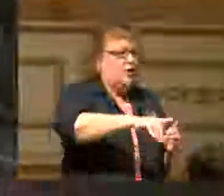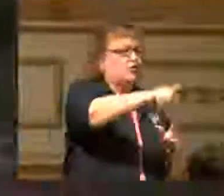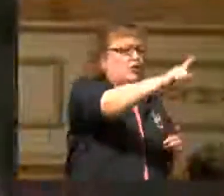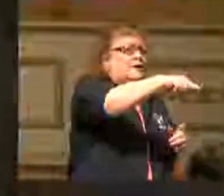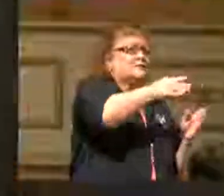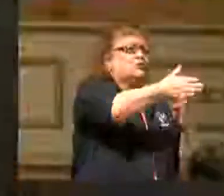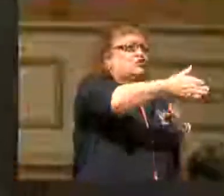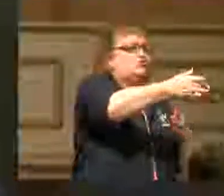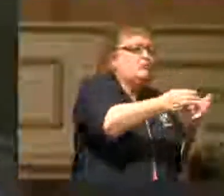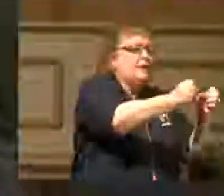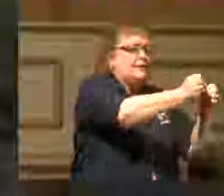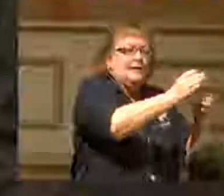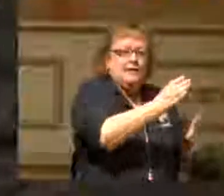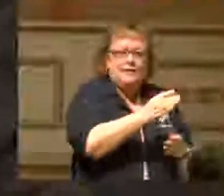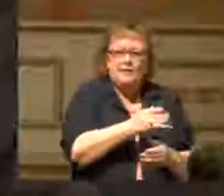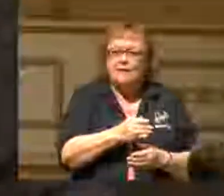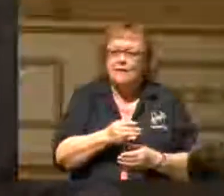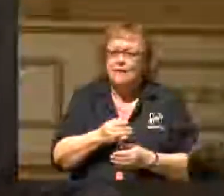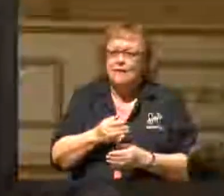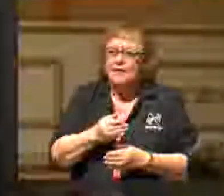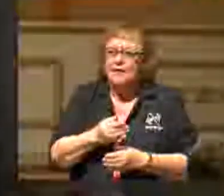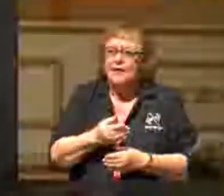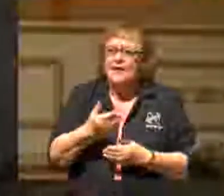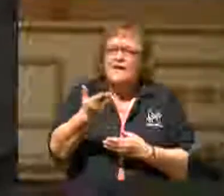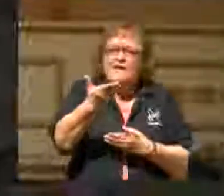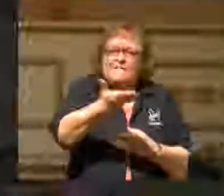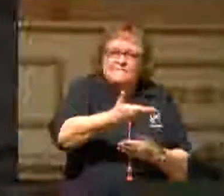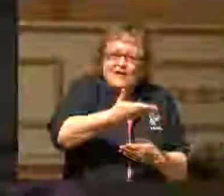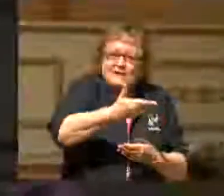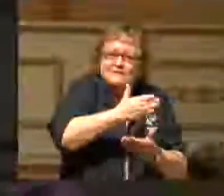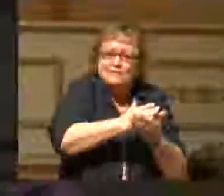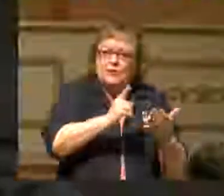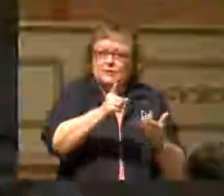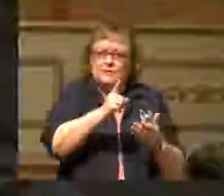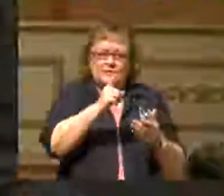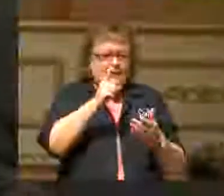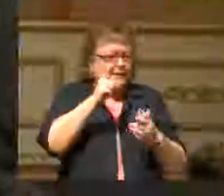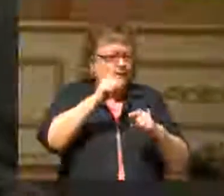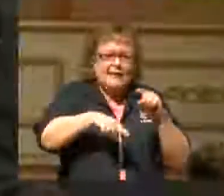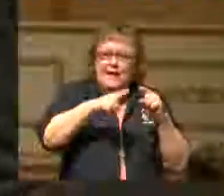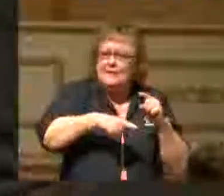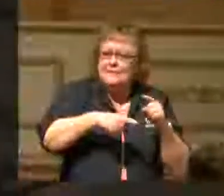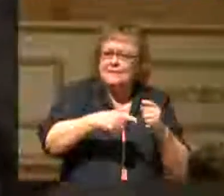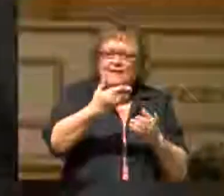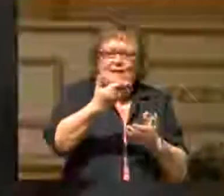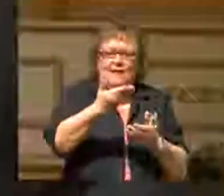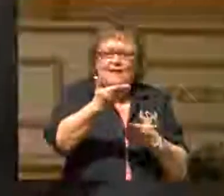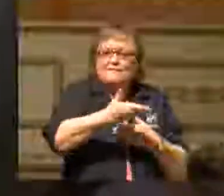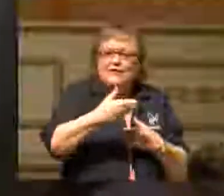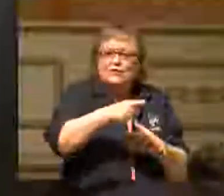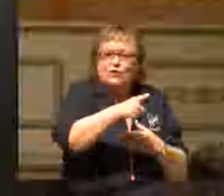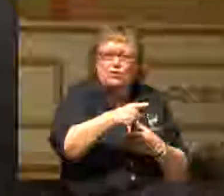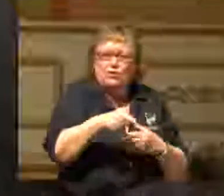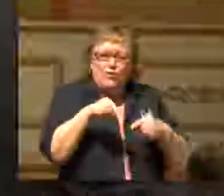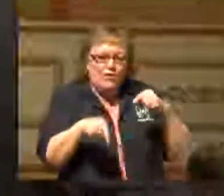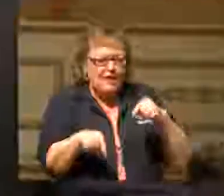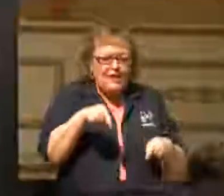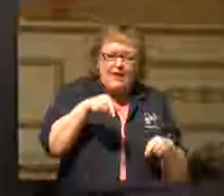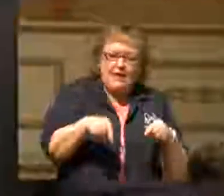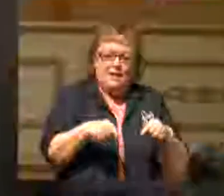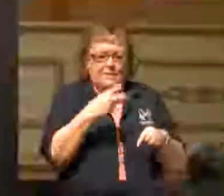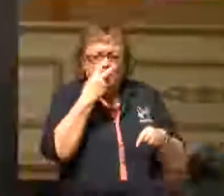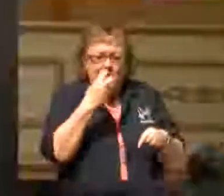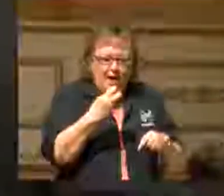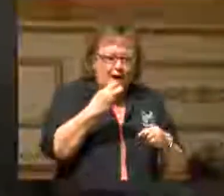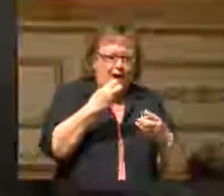someone who cannot invite you back. Invite the maimed, the halt, the blind, the homeless.